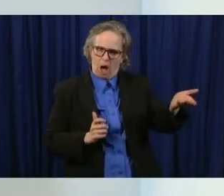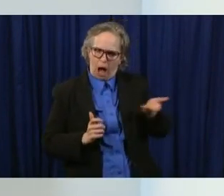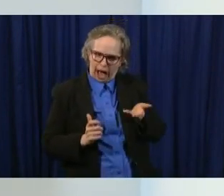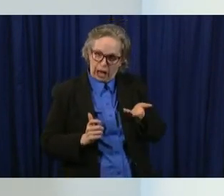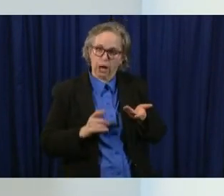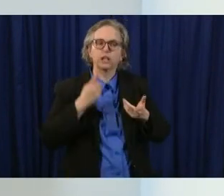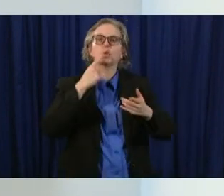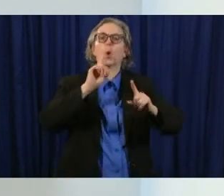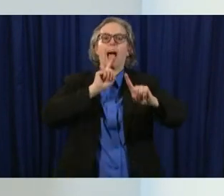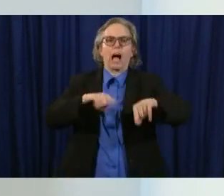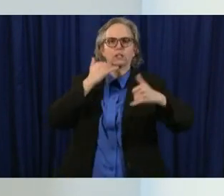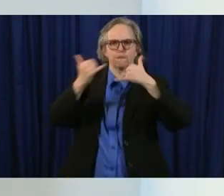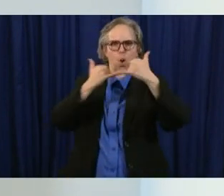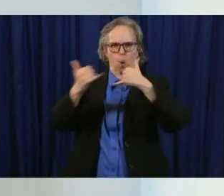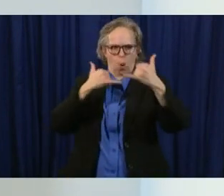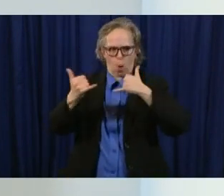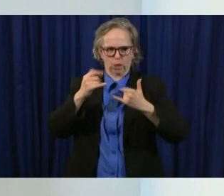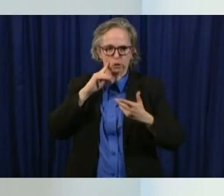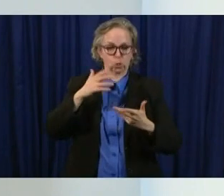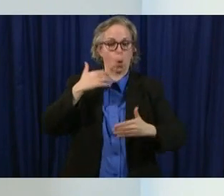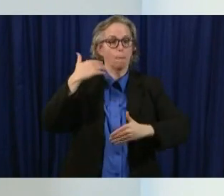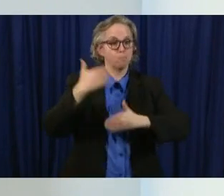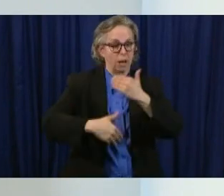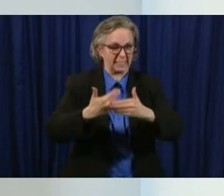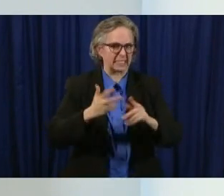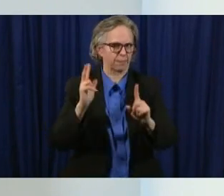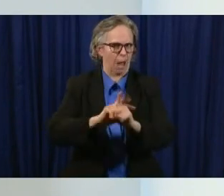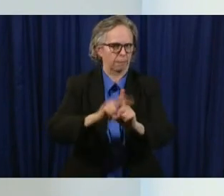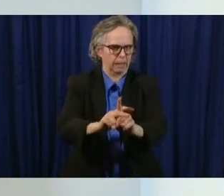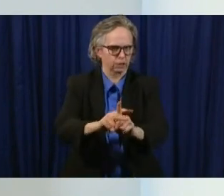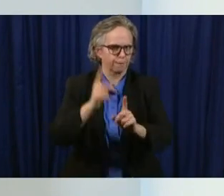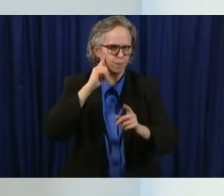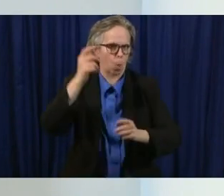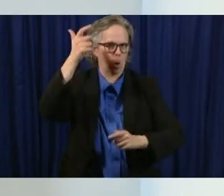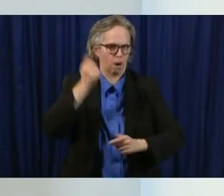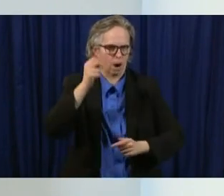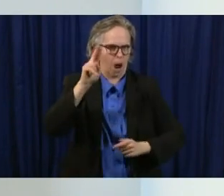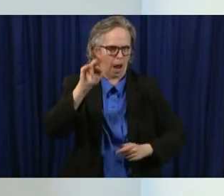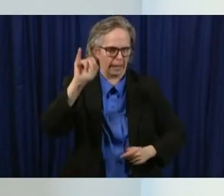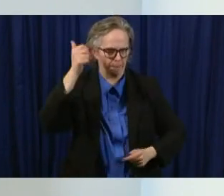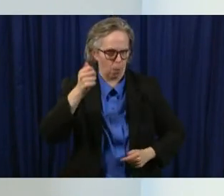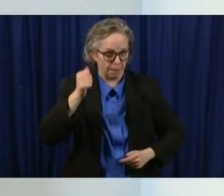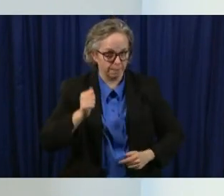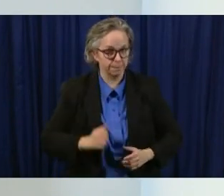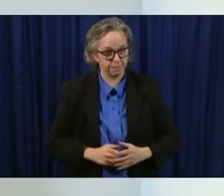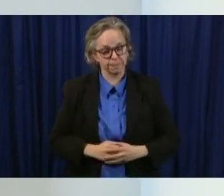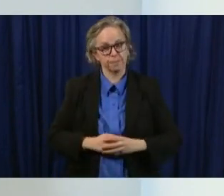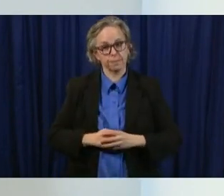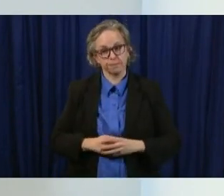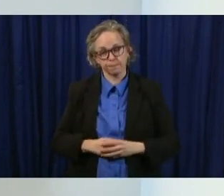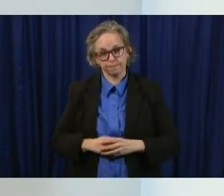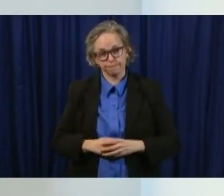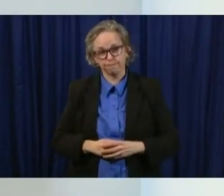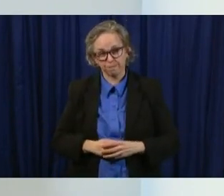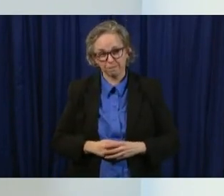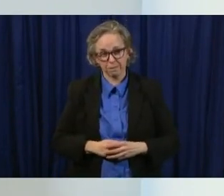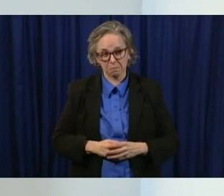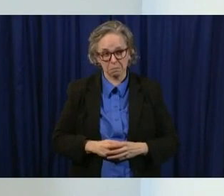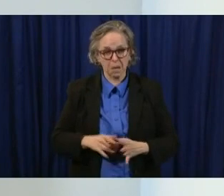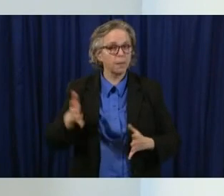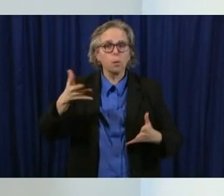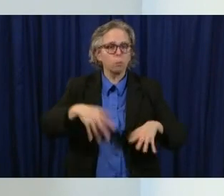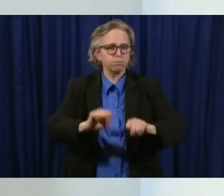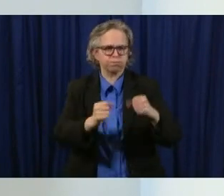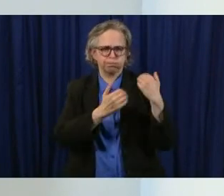and processing uh at the uh at the call center uh they handled 54 000 calls